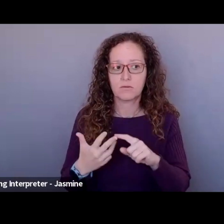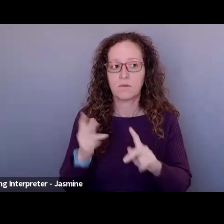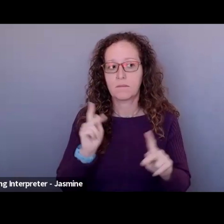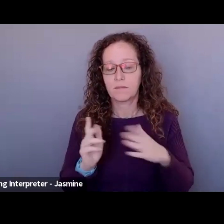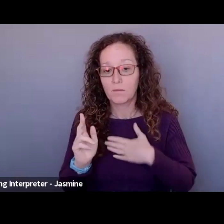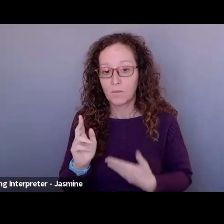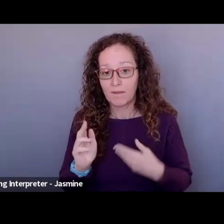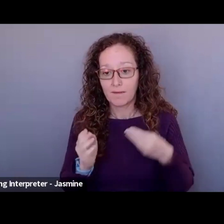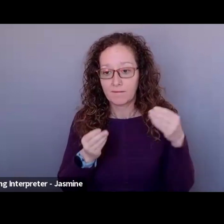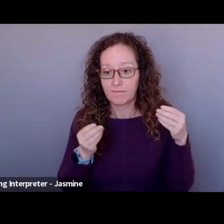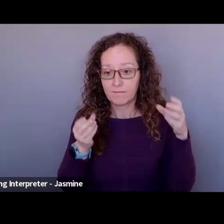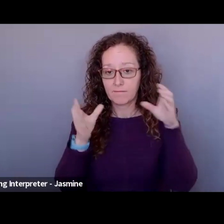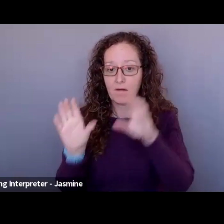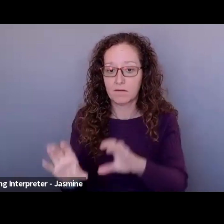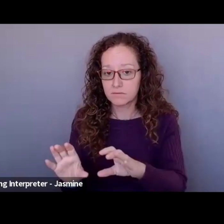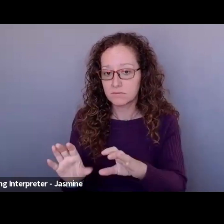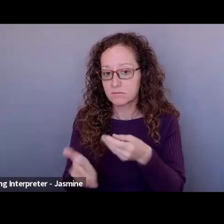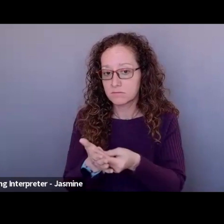small organization based in Brooklyn?